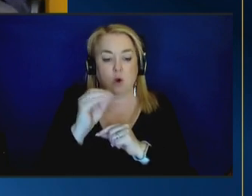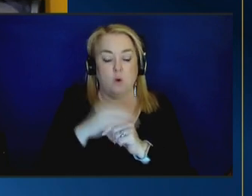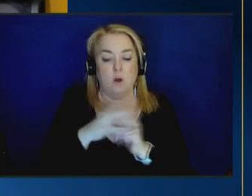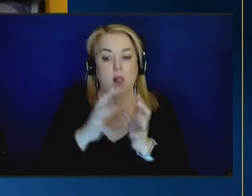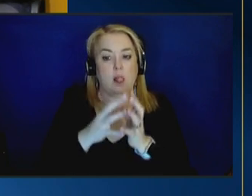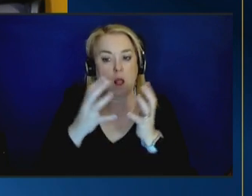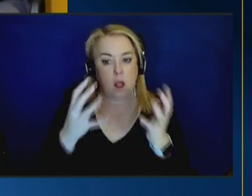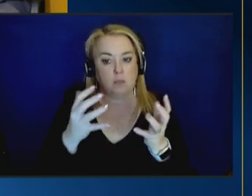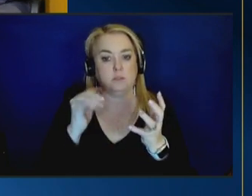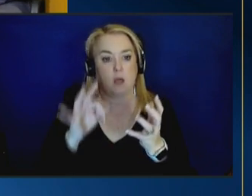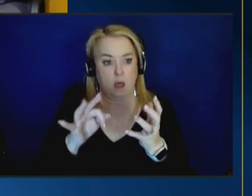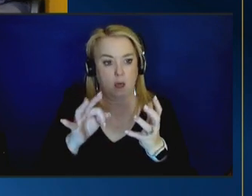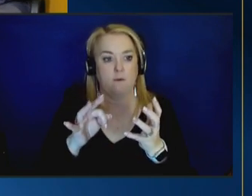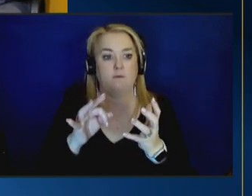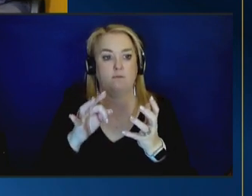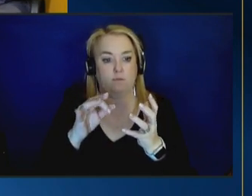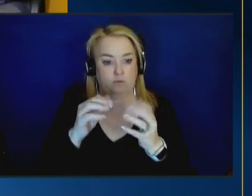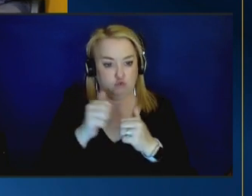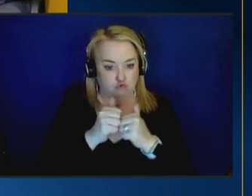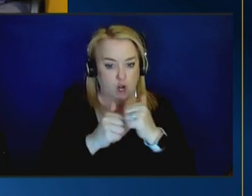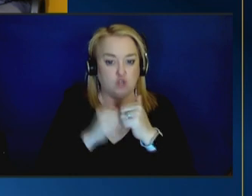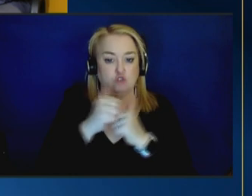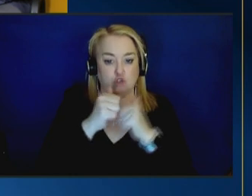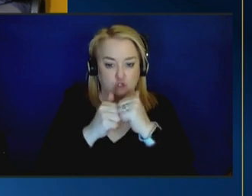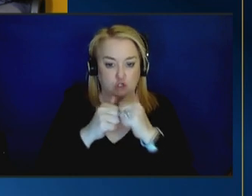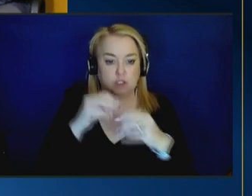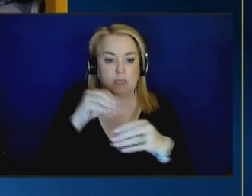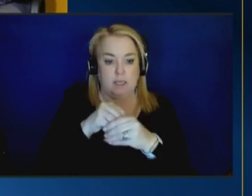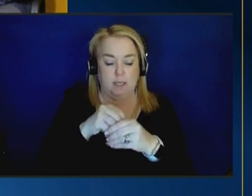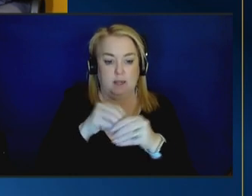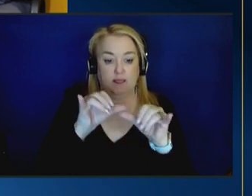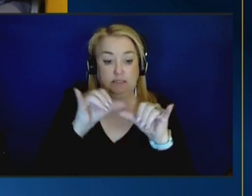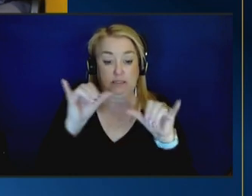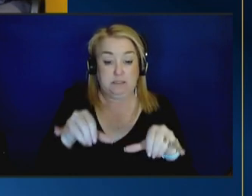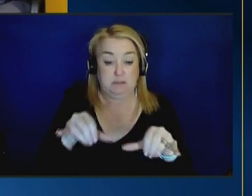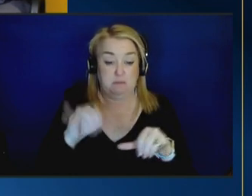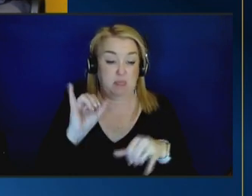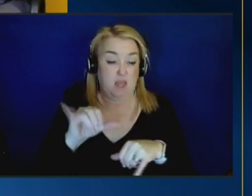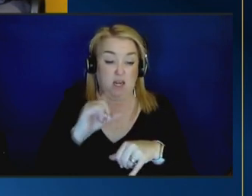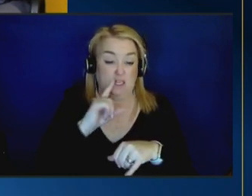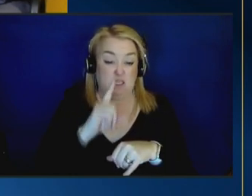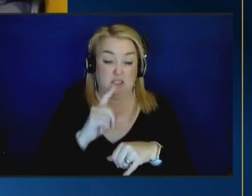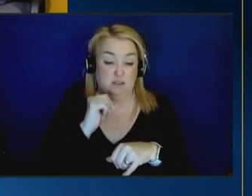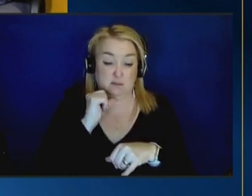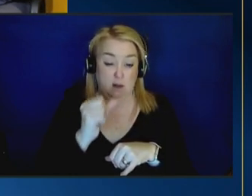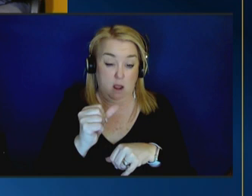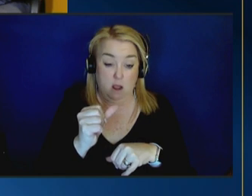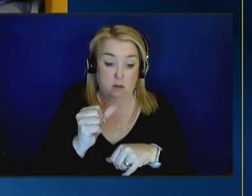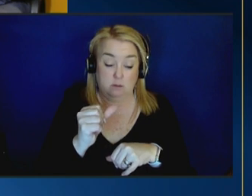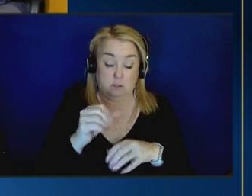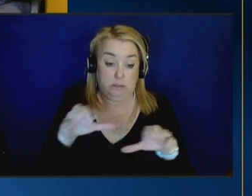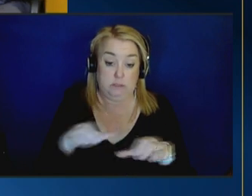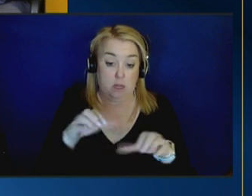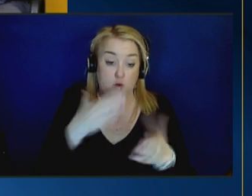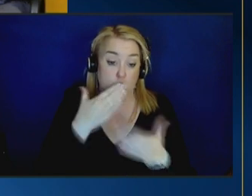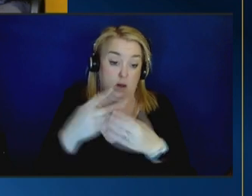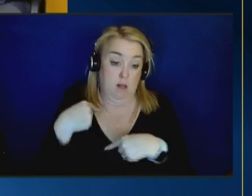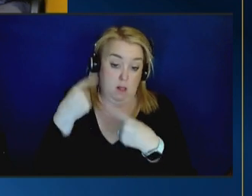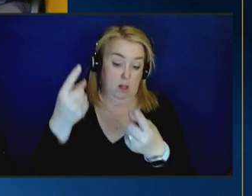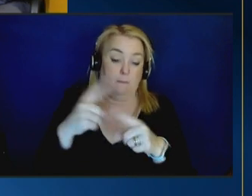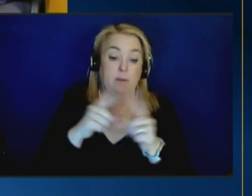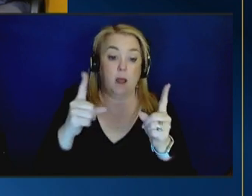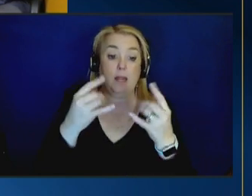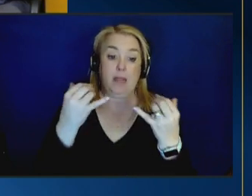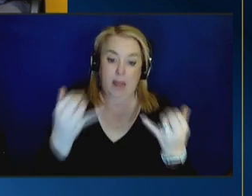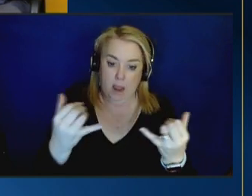intentional structures um in a system that honestly has not been all that intentional about it to begin with so it's a part of who we are now